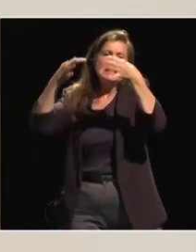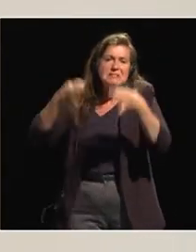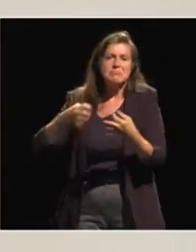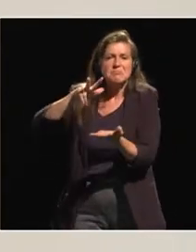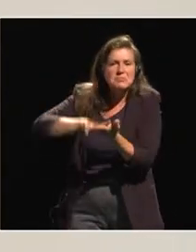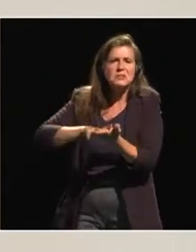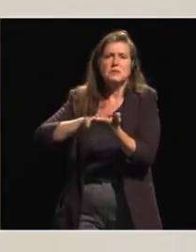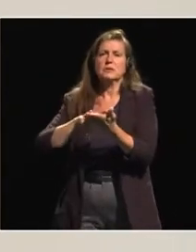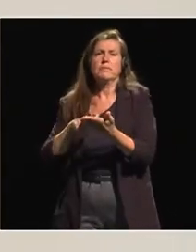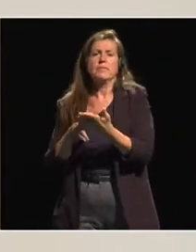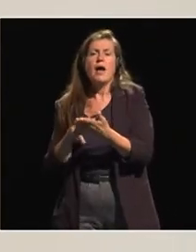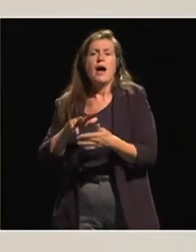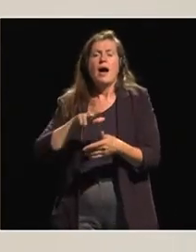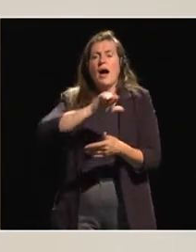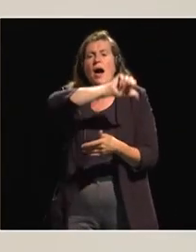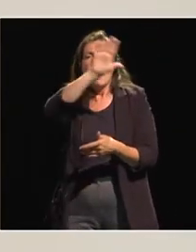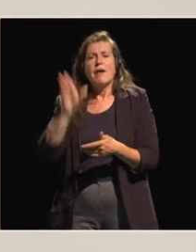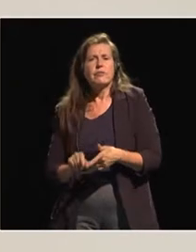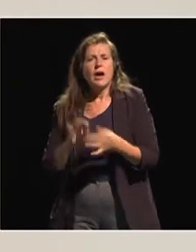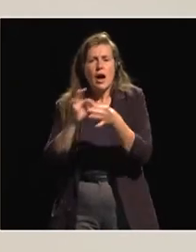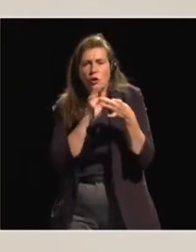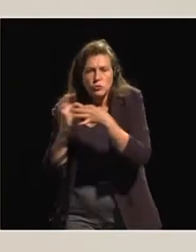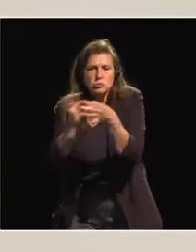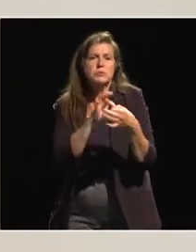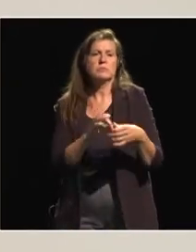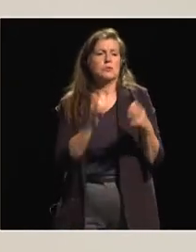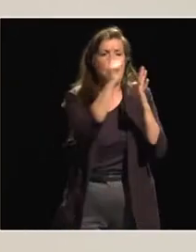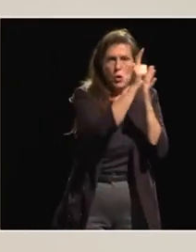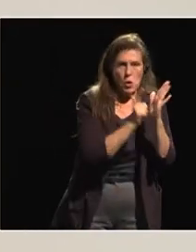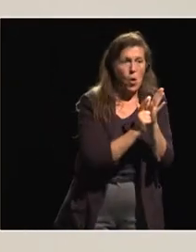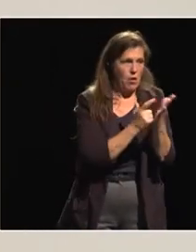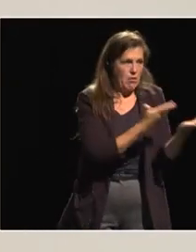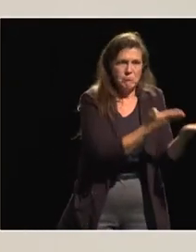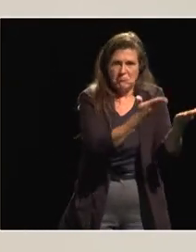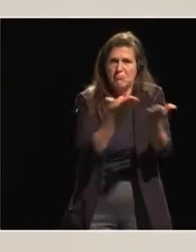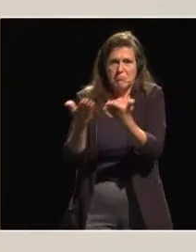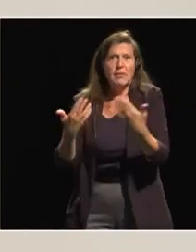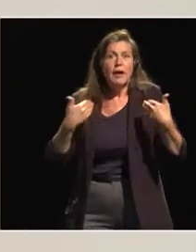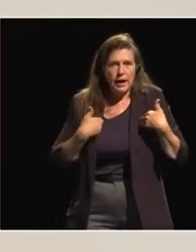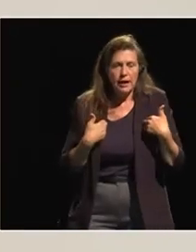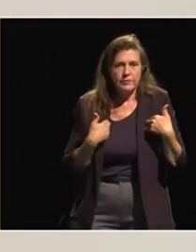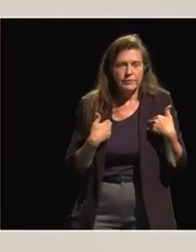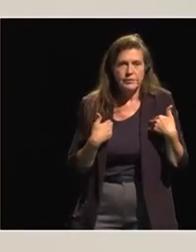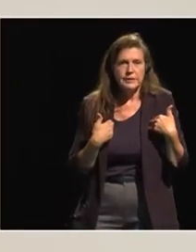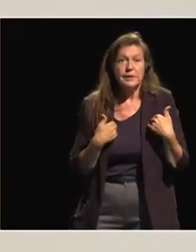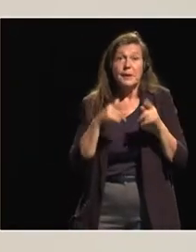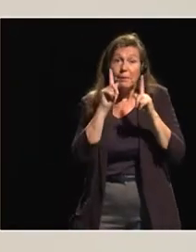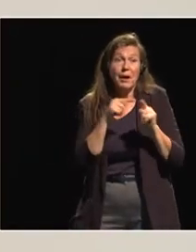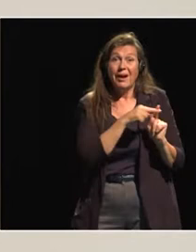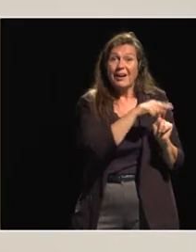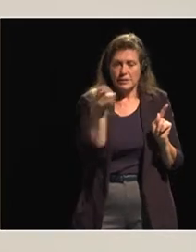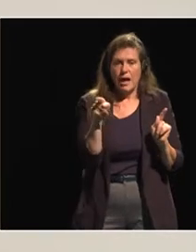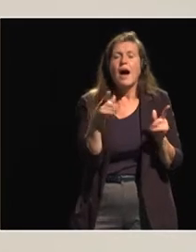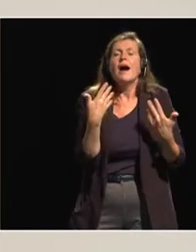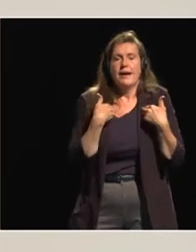There are decisions that have been made within the African Union. There are laws. There are regulations. All this